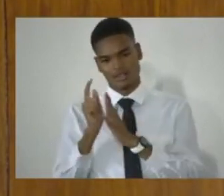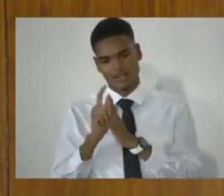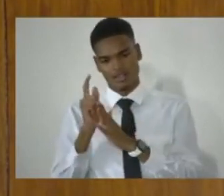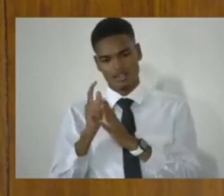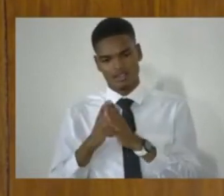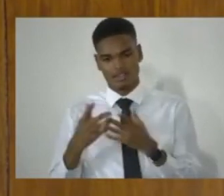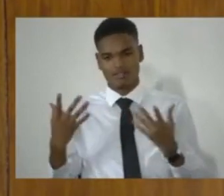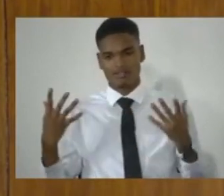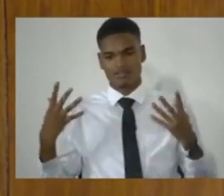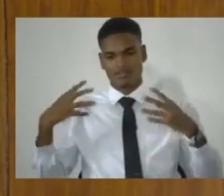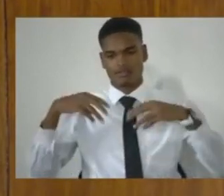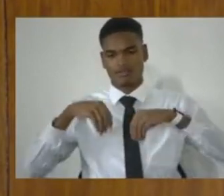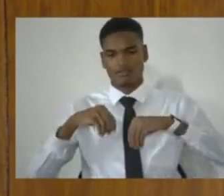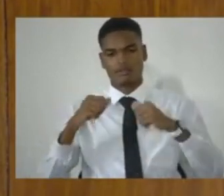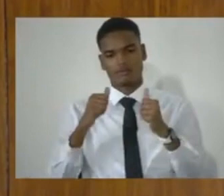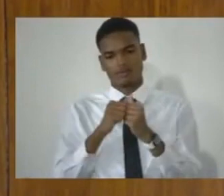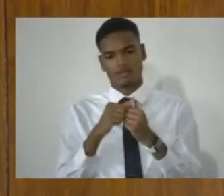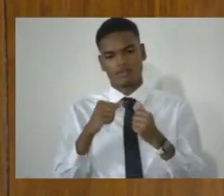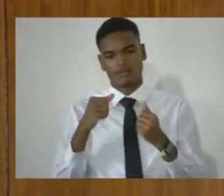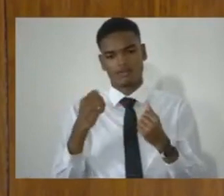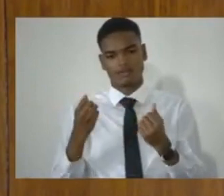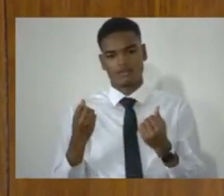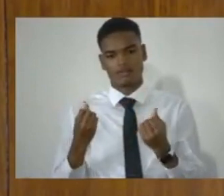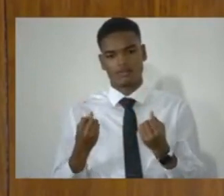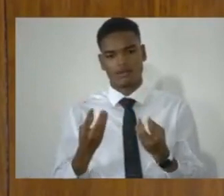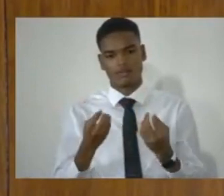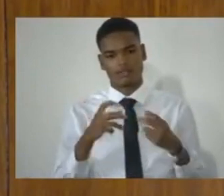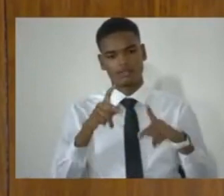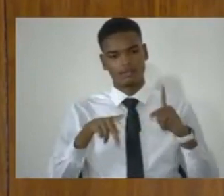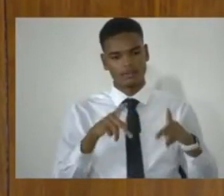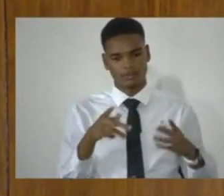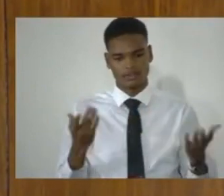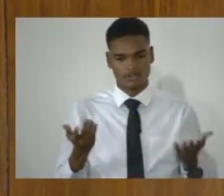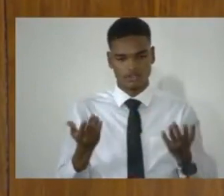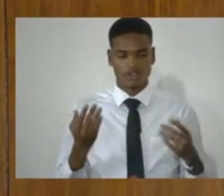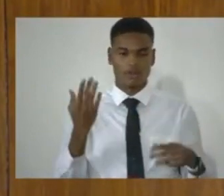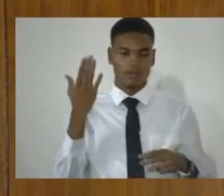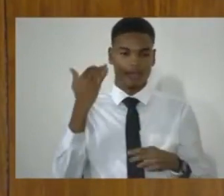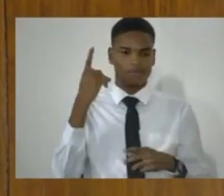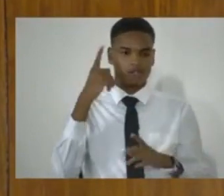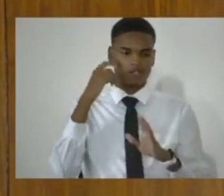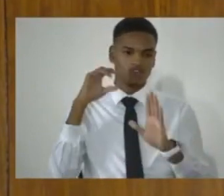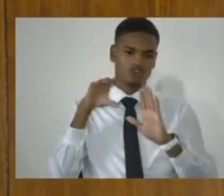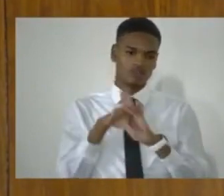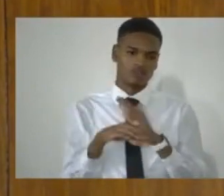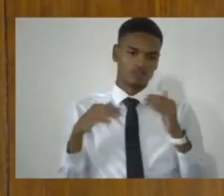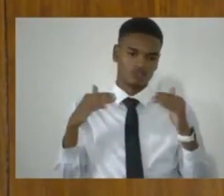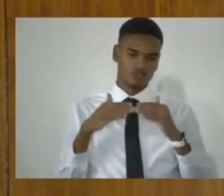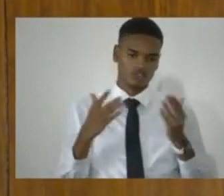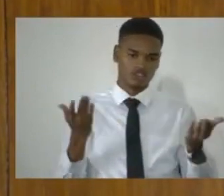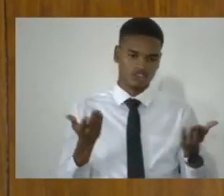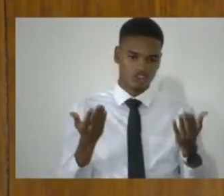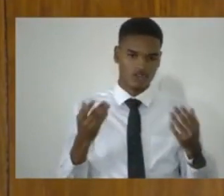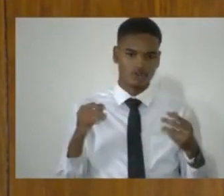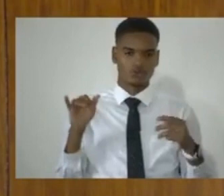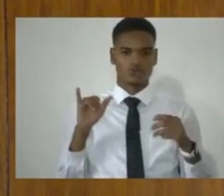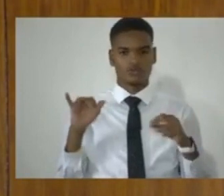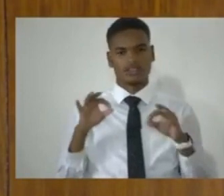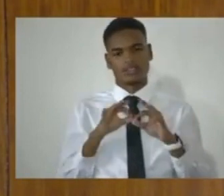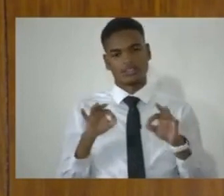with the population. Because in the criminal justice system, it is there in the sentencing function